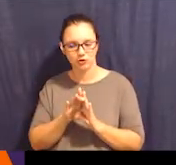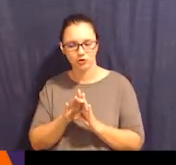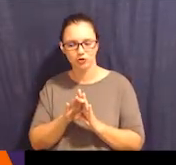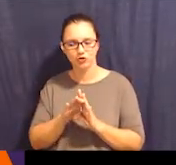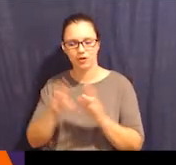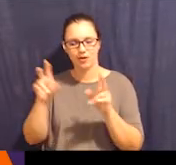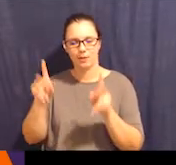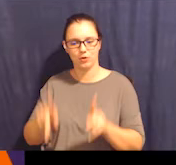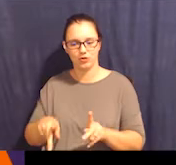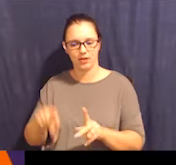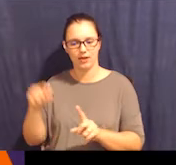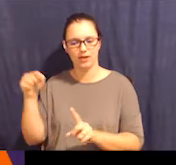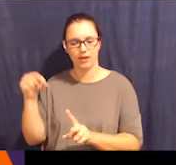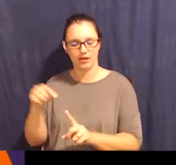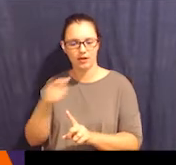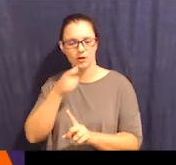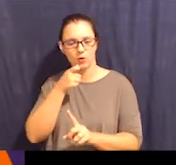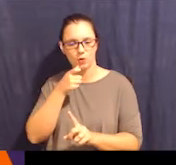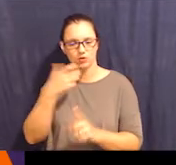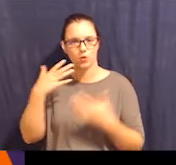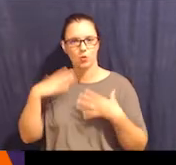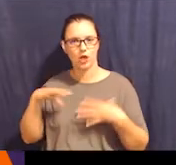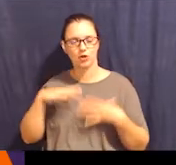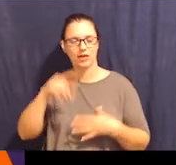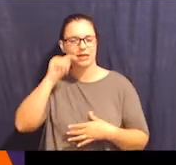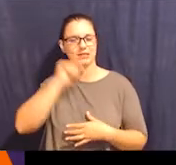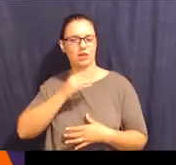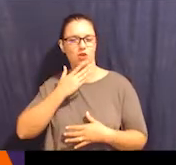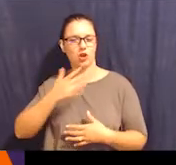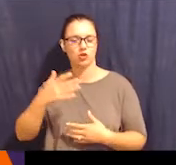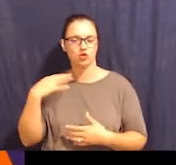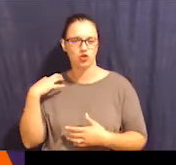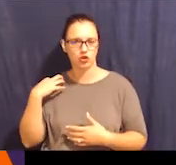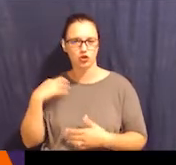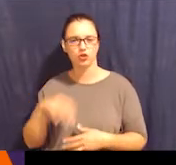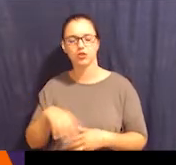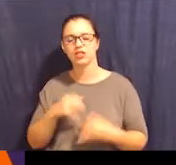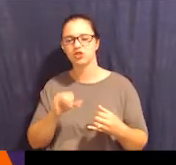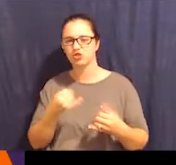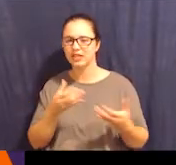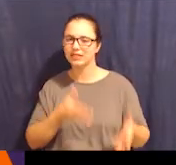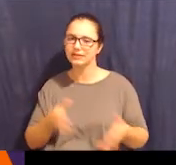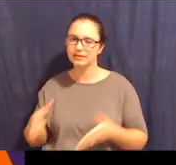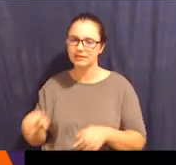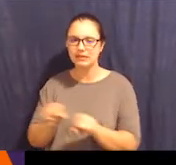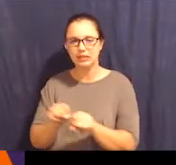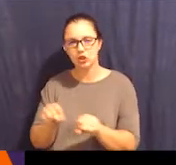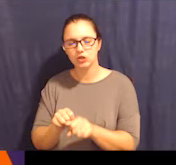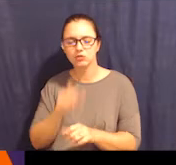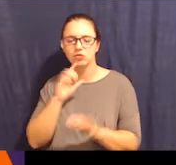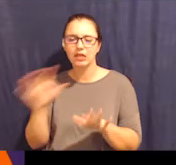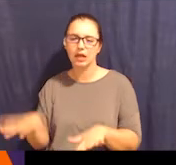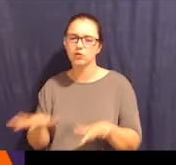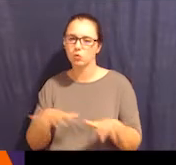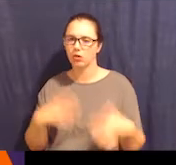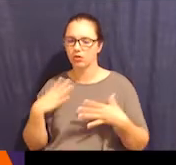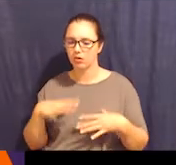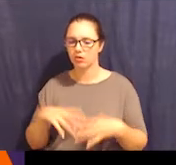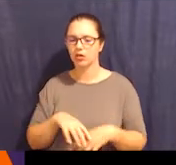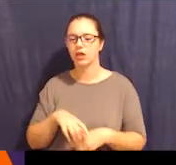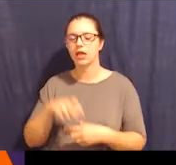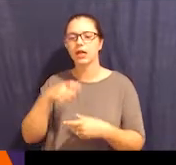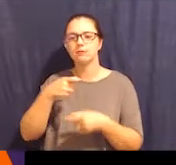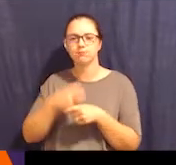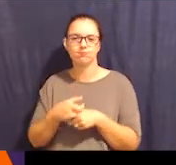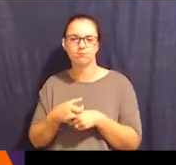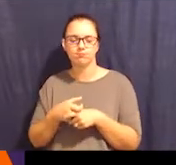picture of a person who's wearing a tan shirt, jeans, sneakers, you know, casual, sitting down